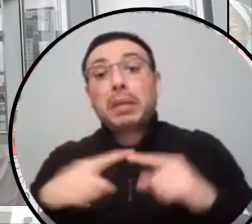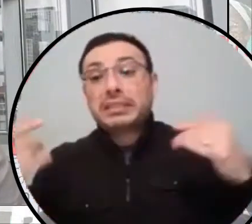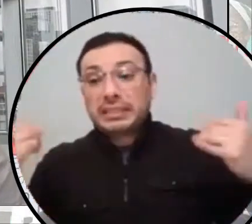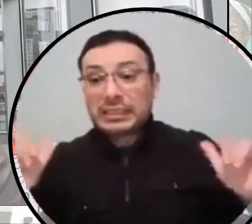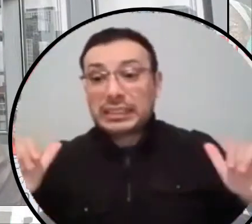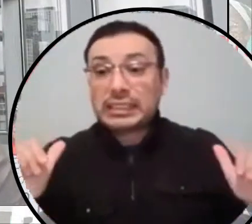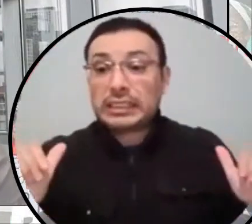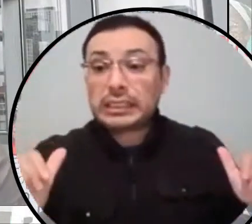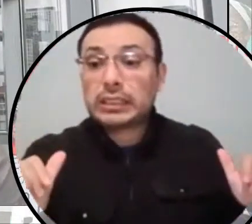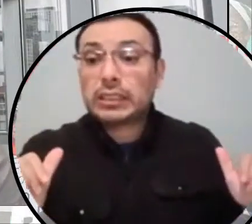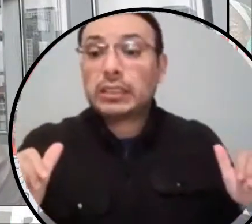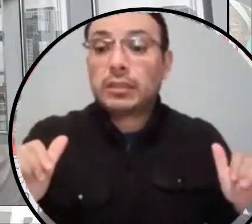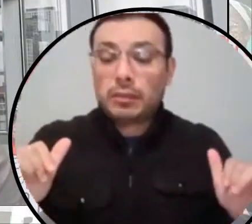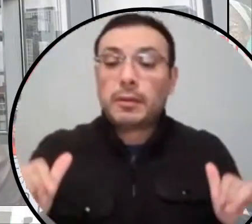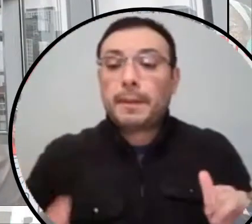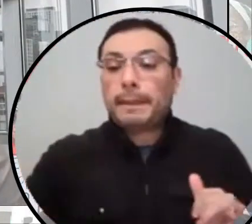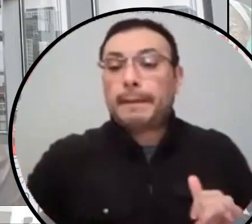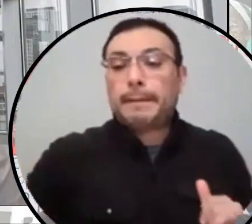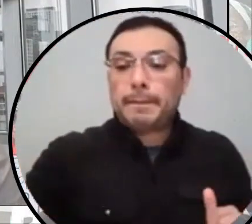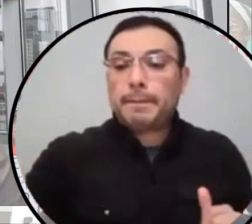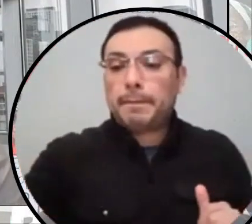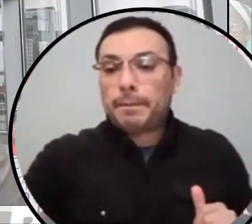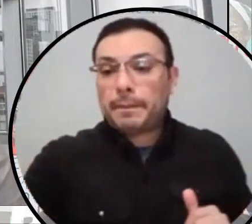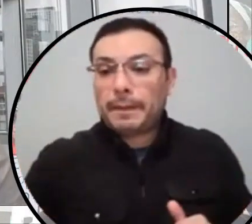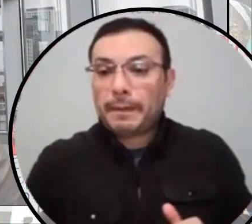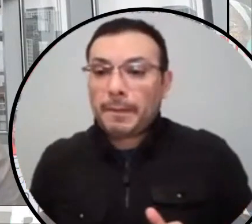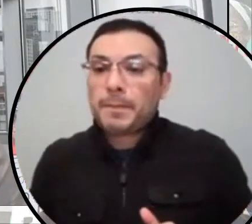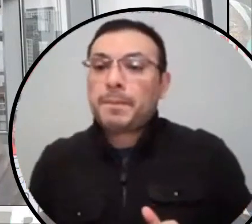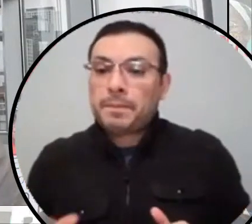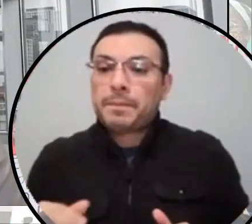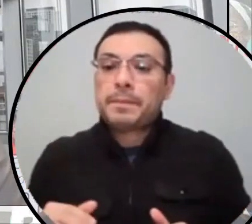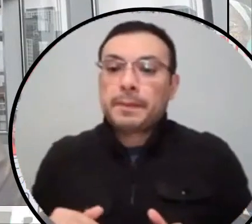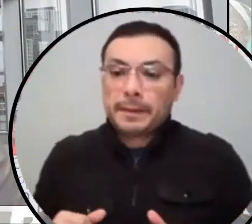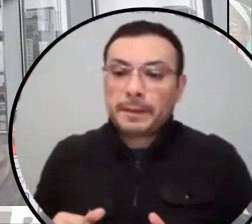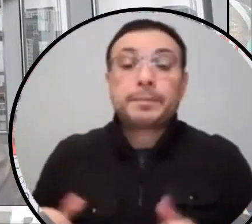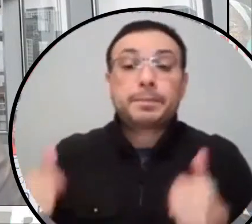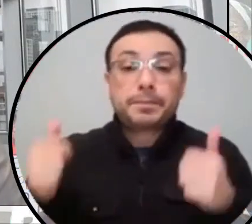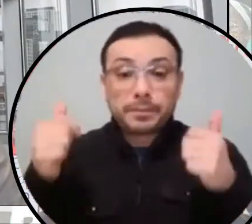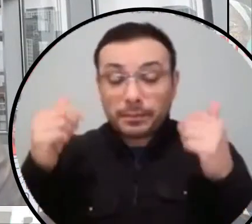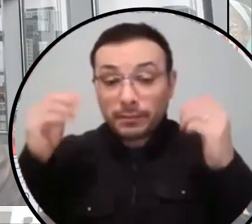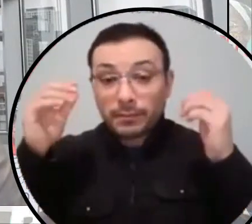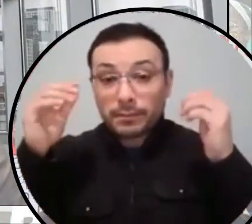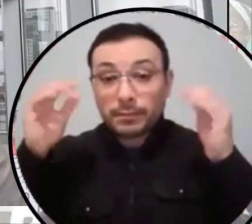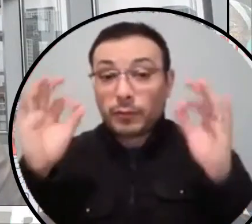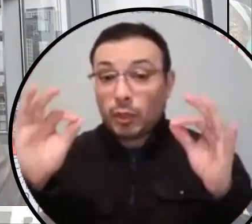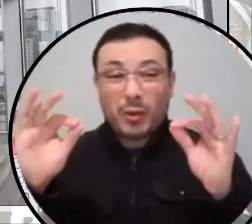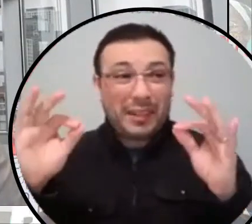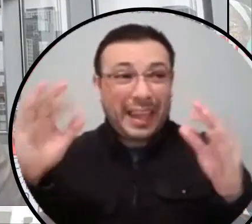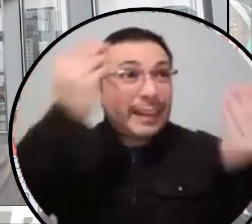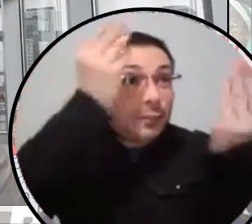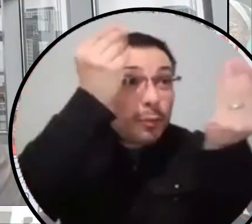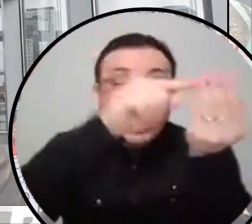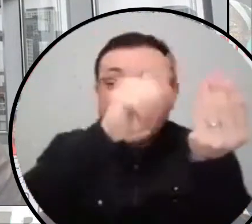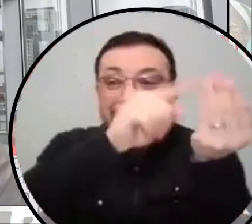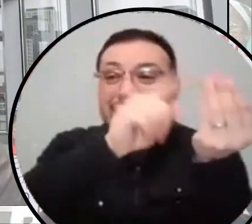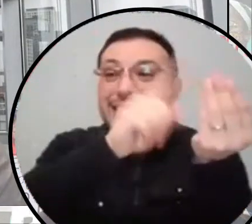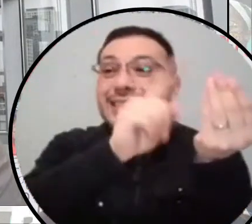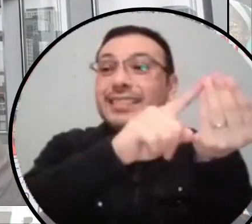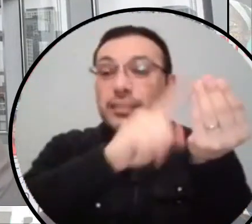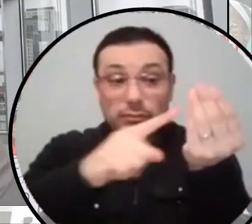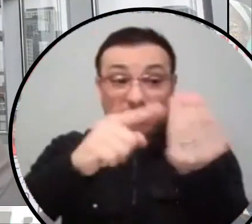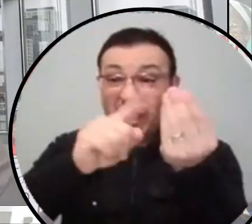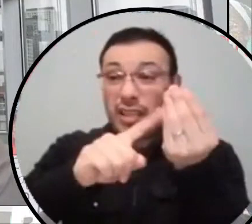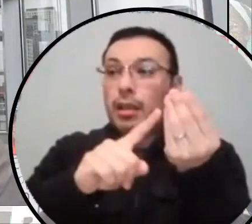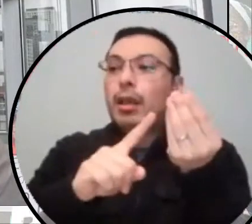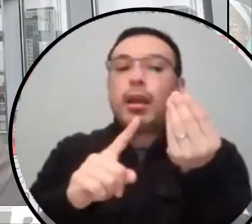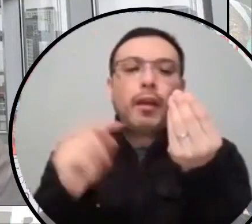fear is, is, is one of their, you know, has been weaponized and it's always been weaponized, particularly, uh, against black and brown